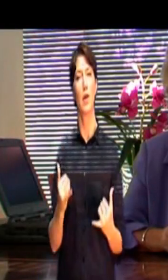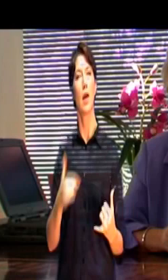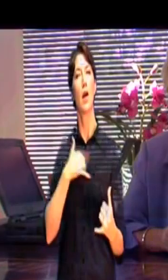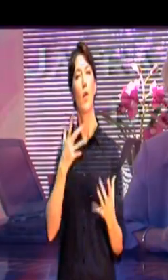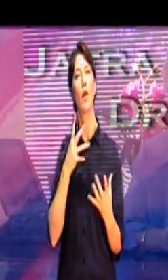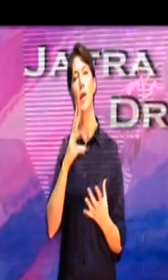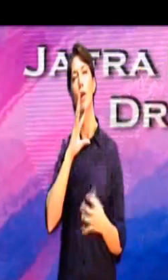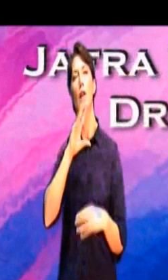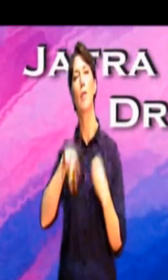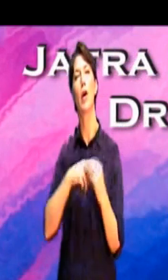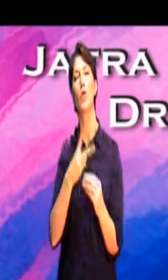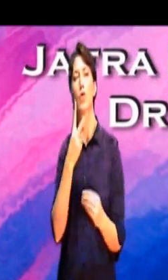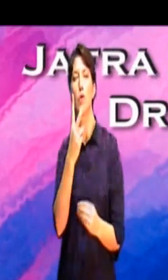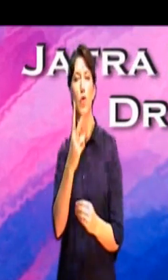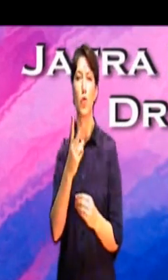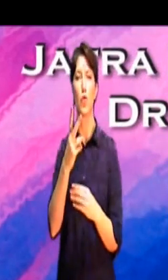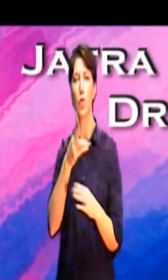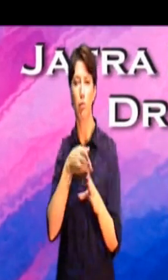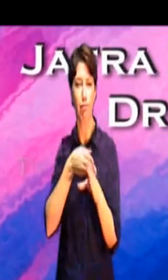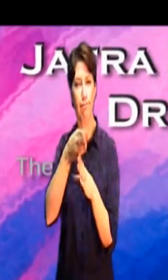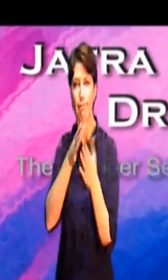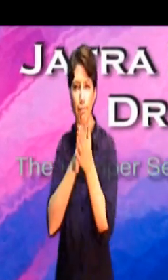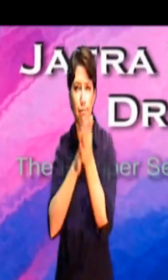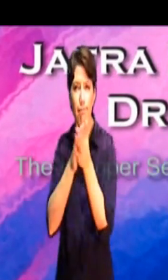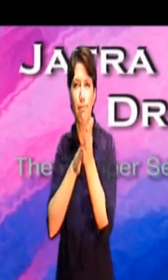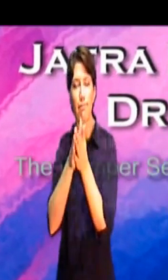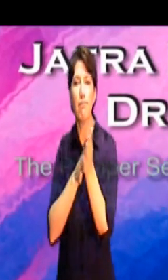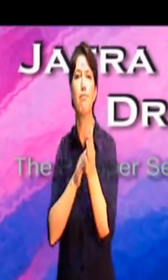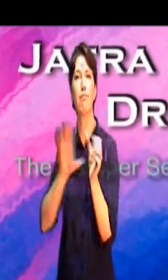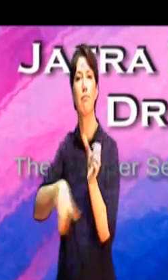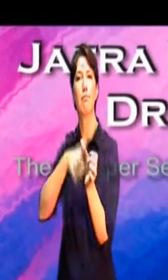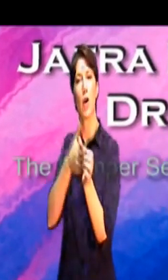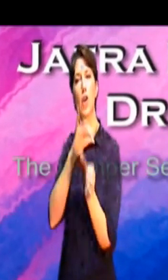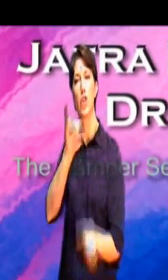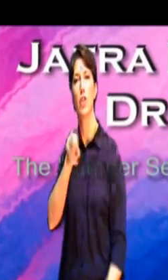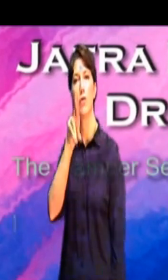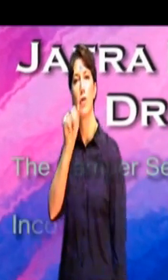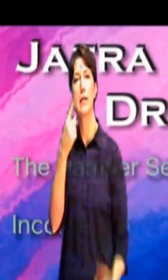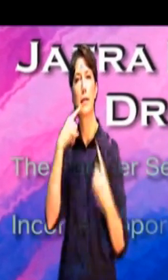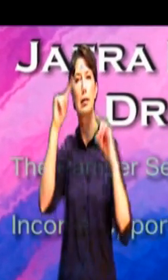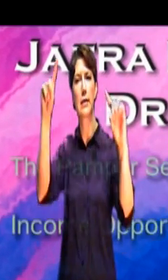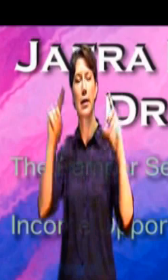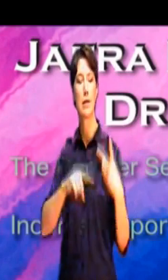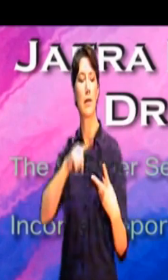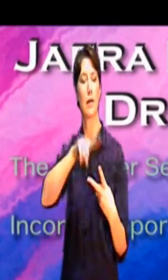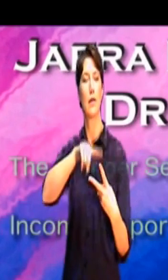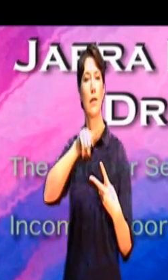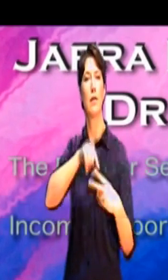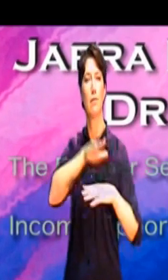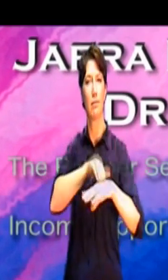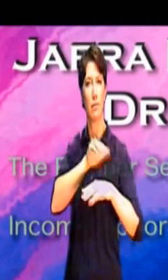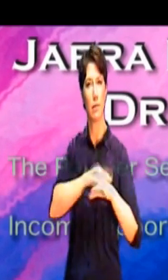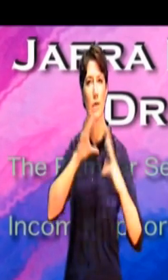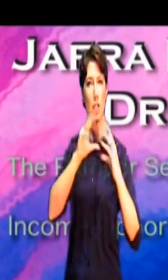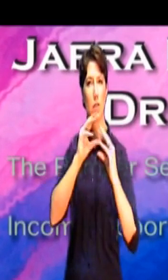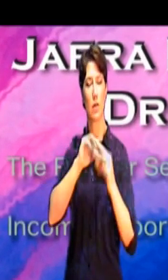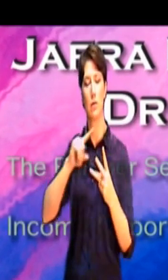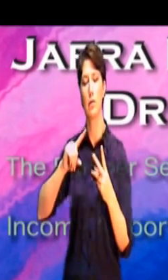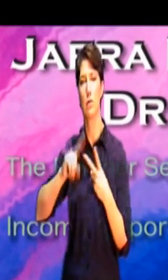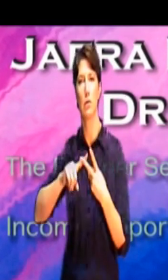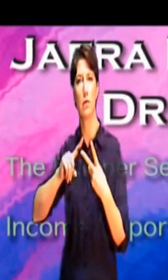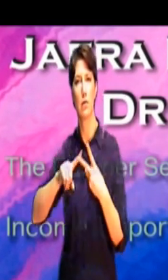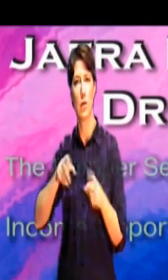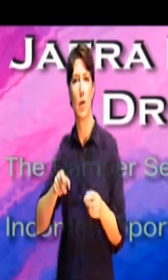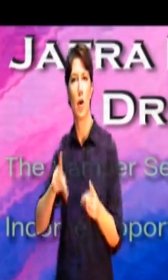drivers of the business. We have the pampering session and we have our income opportunity. Our pampering session is when you give